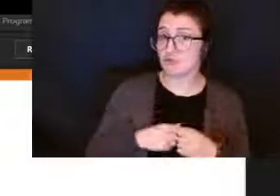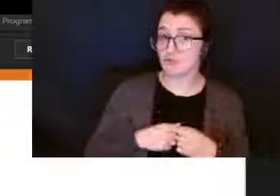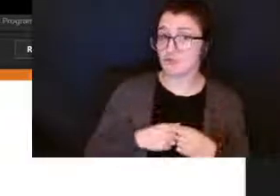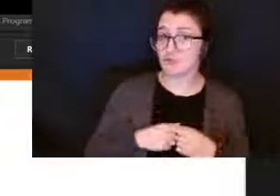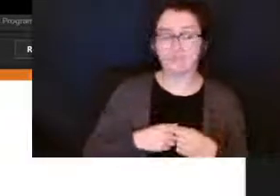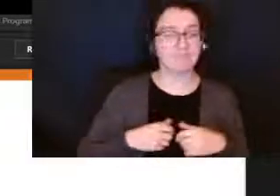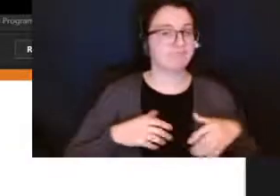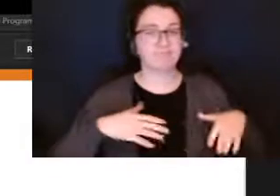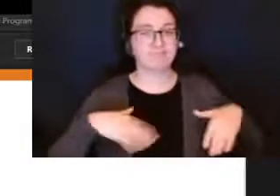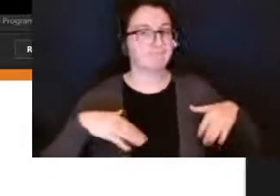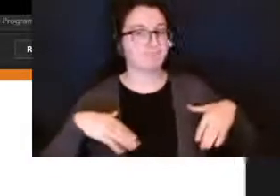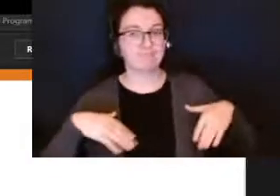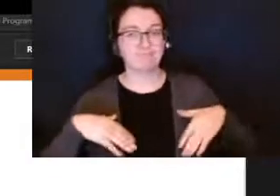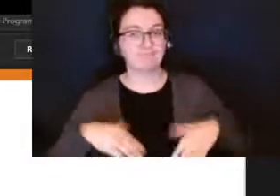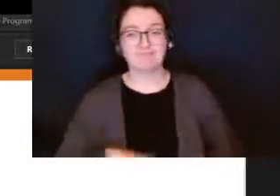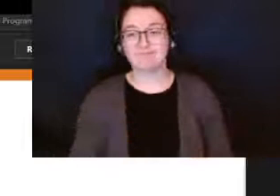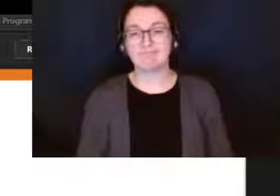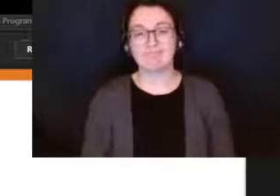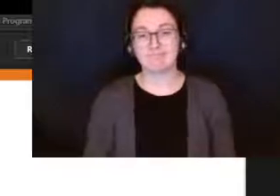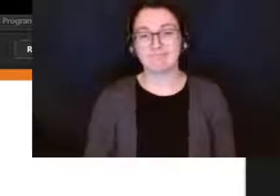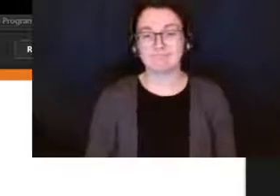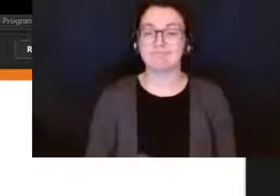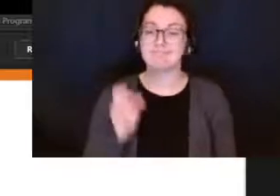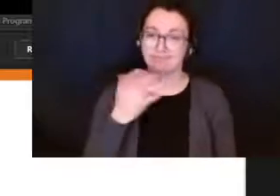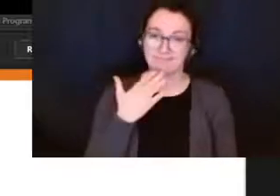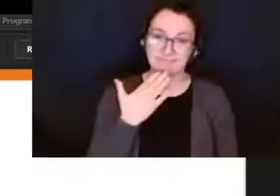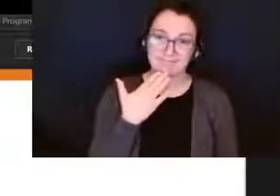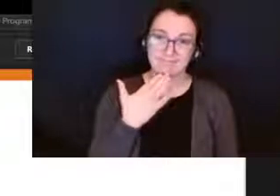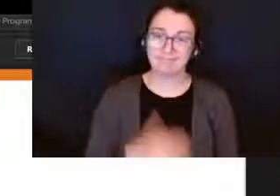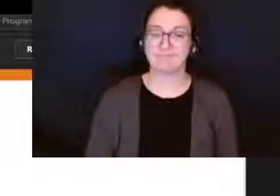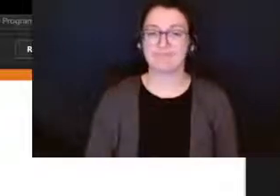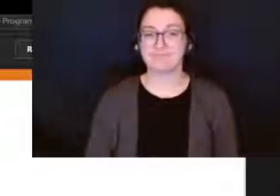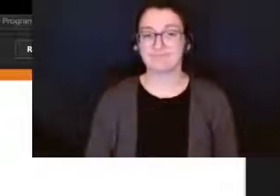at this time jody thank you no problem